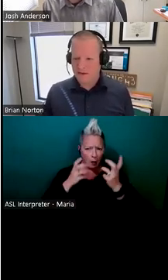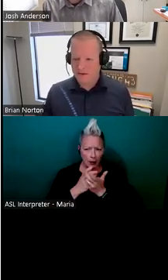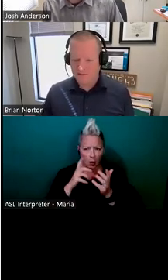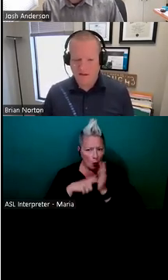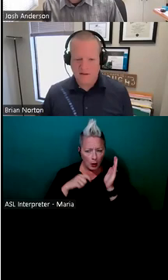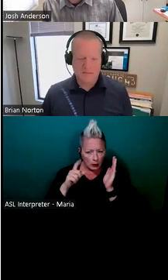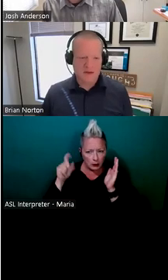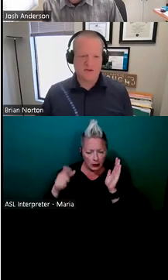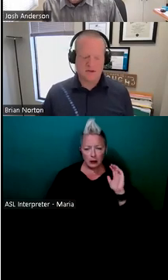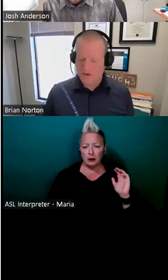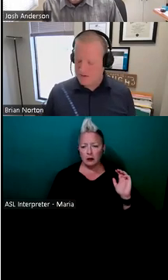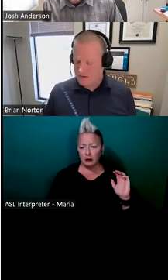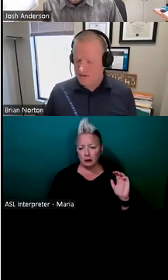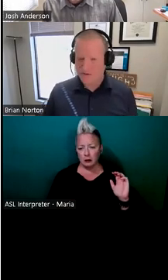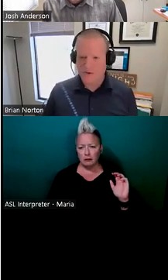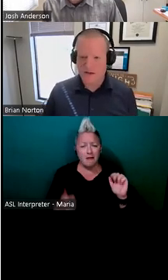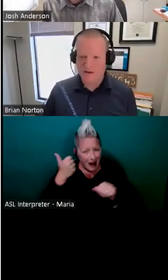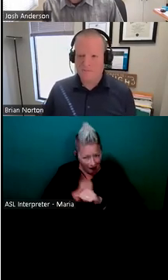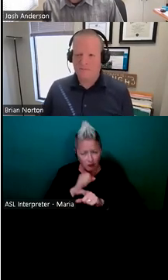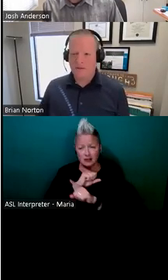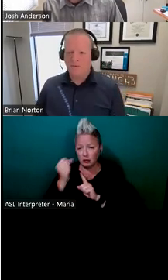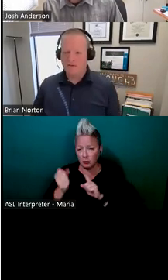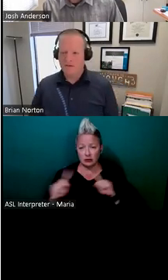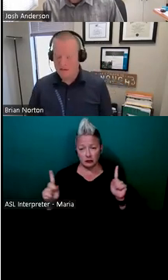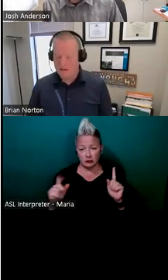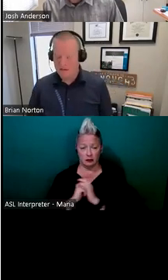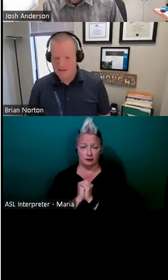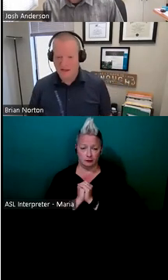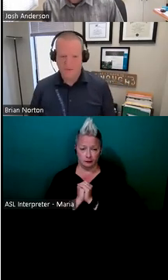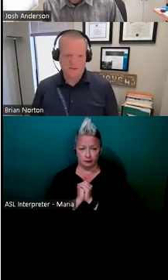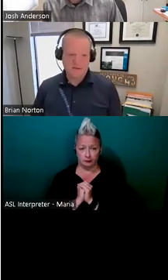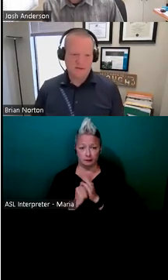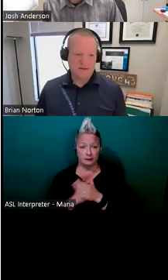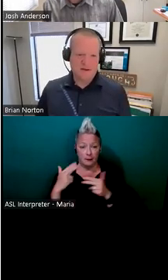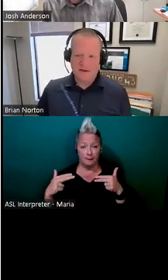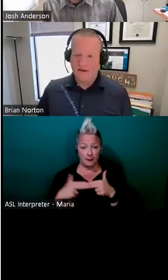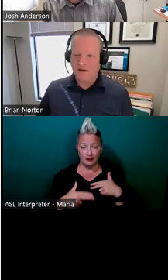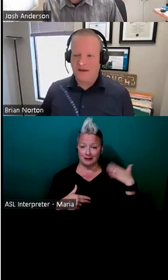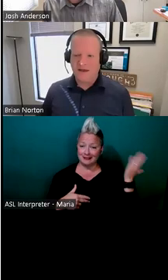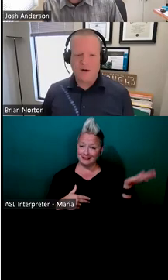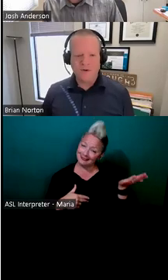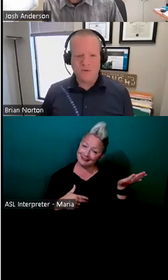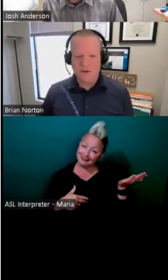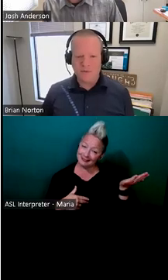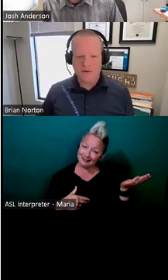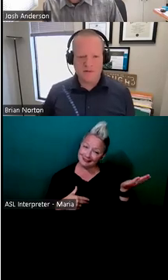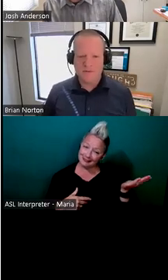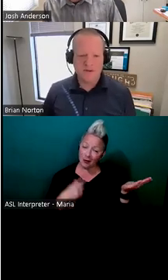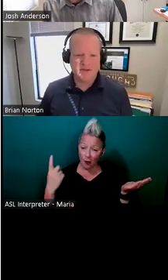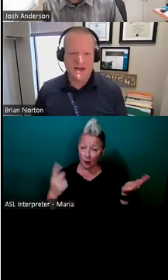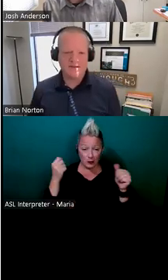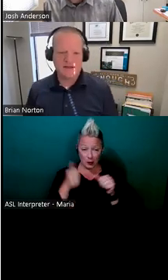everybody, um, every situation's a little unique, which leads us into our next slide, which is, again, always remember